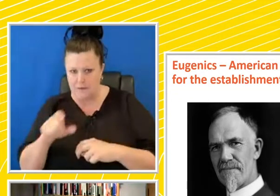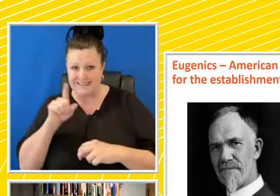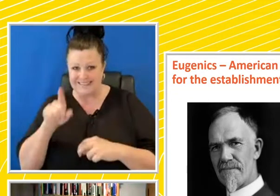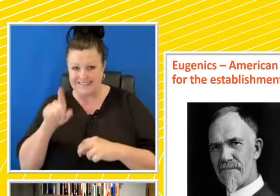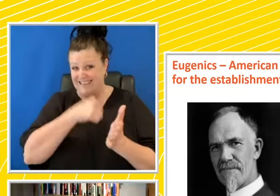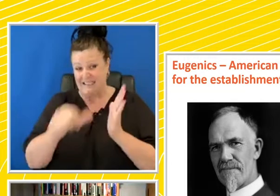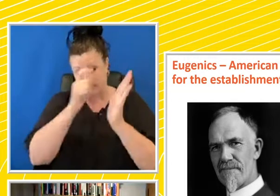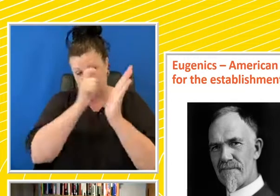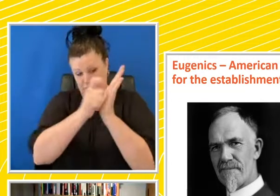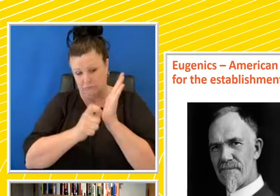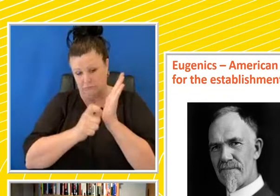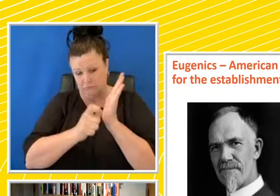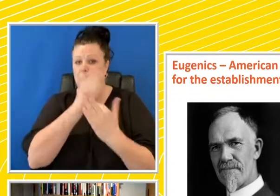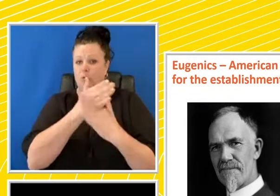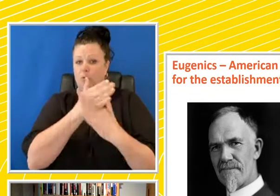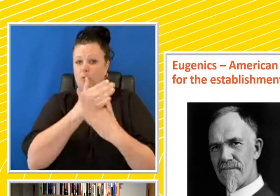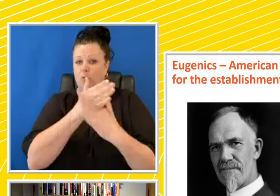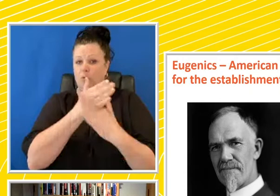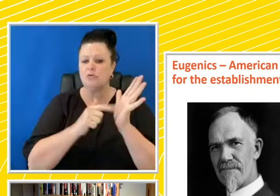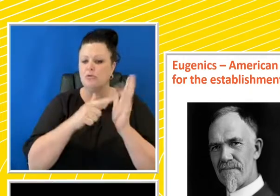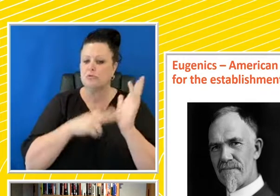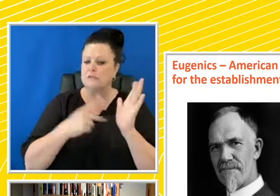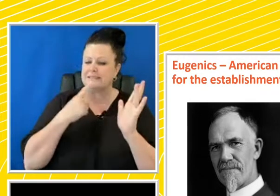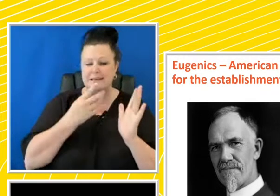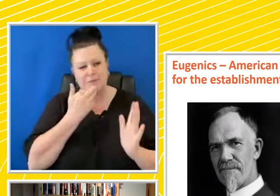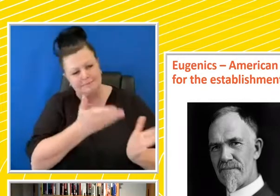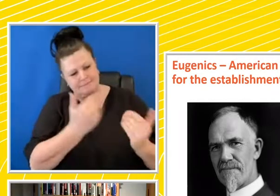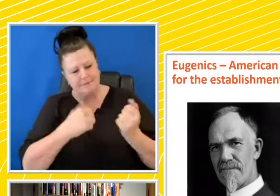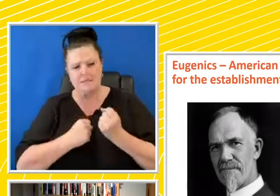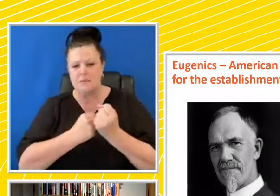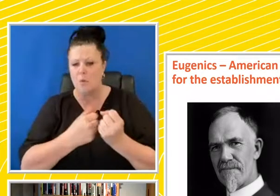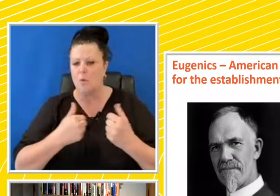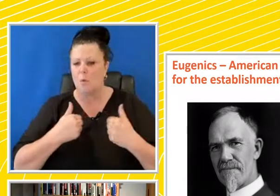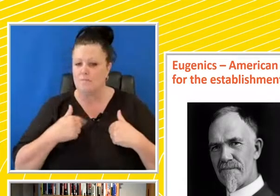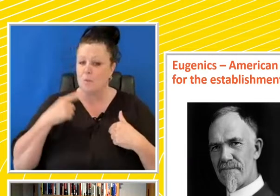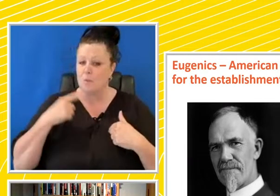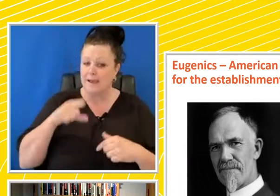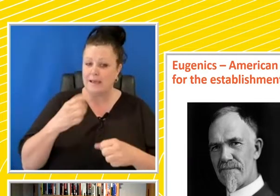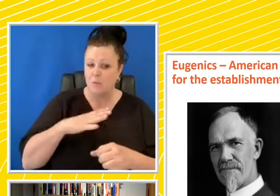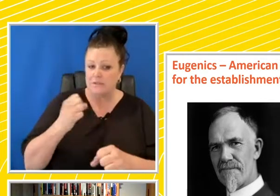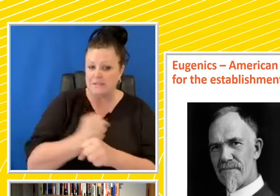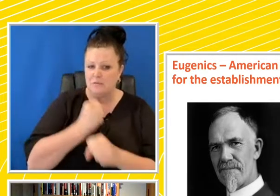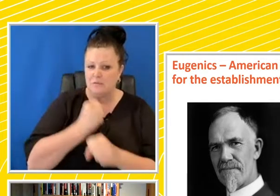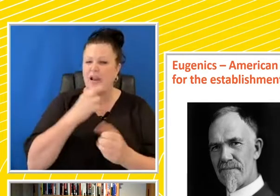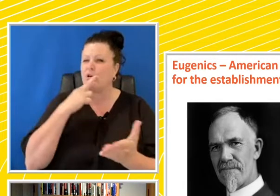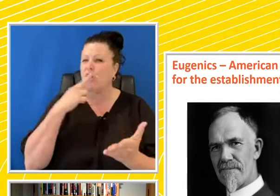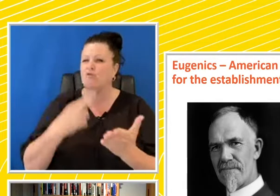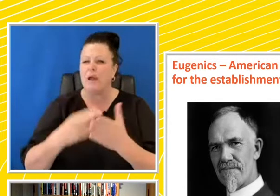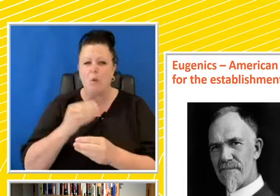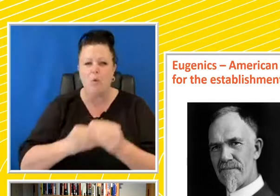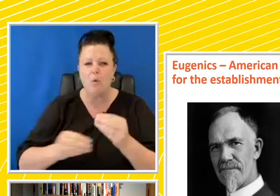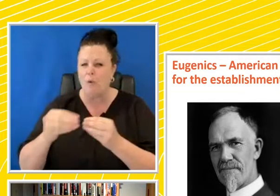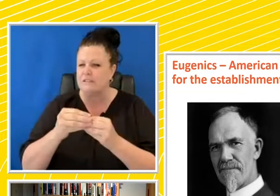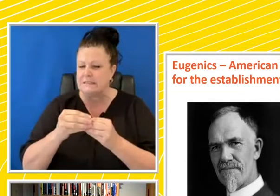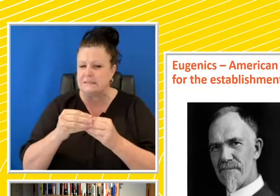to Galton. He's seeking support. He wants to create some kind of record office or eugenic